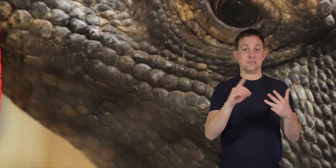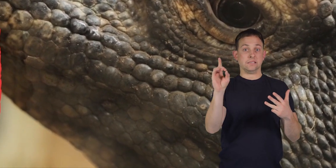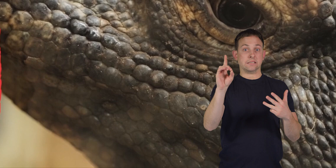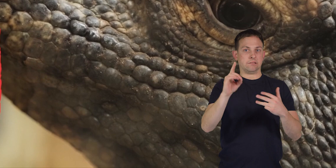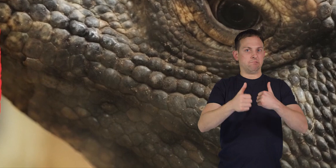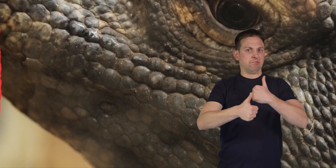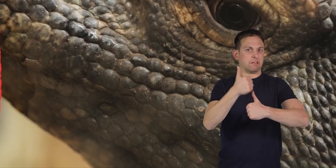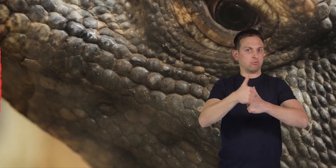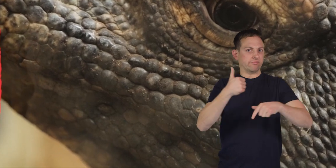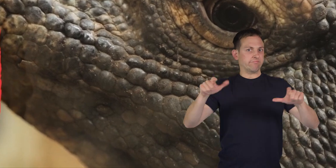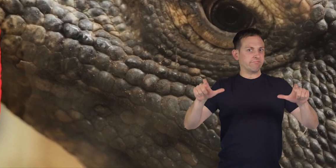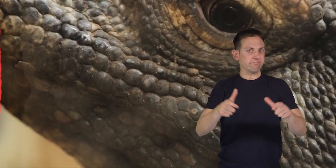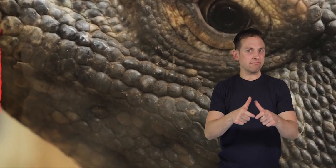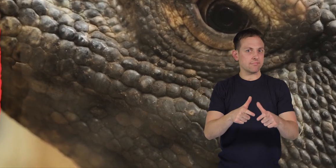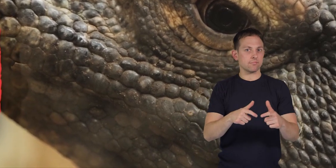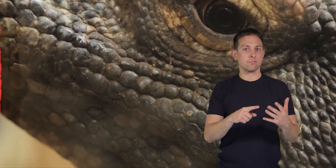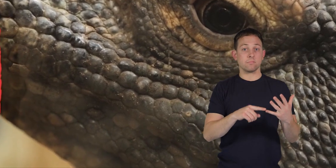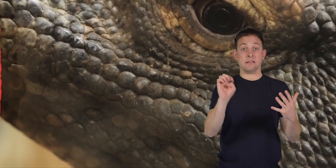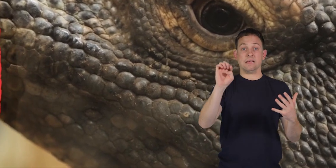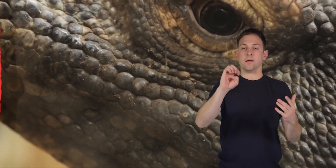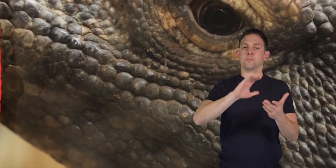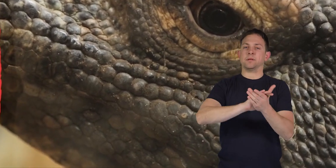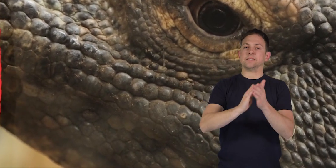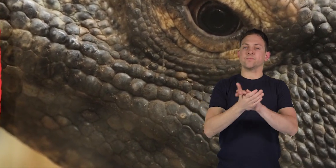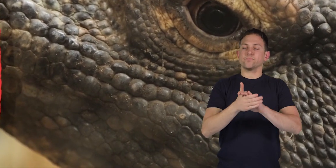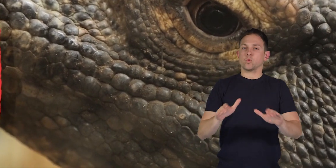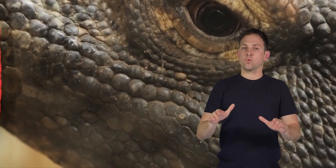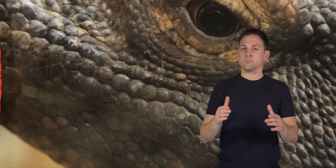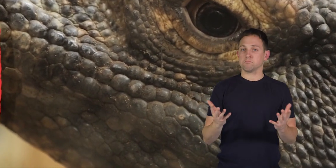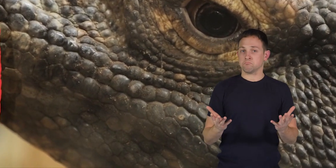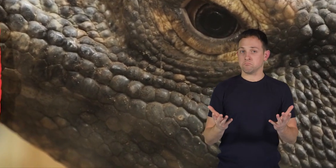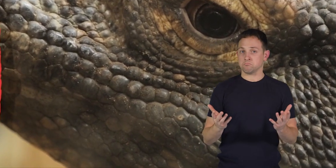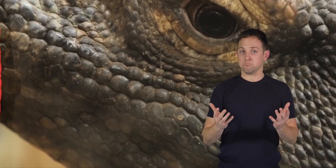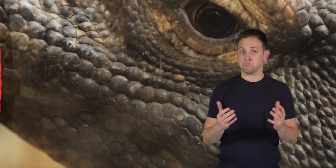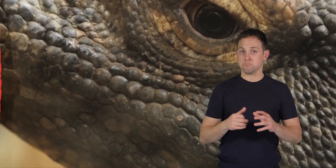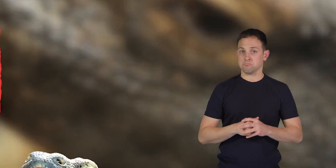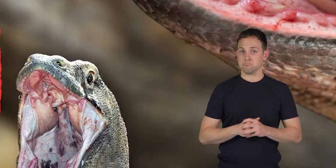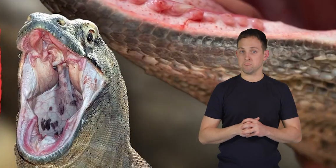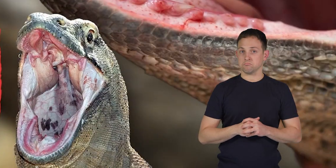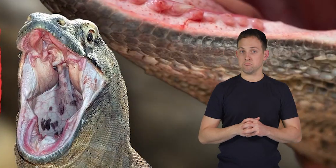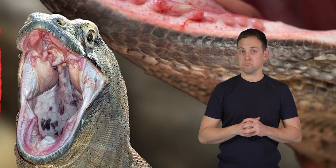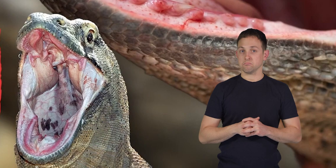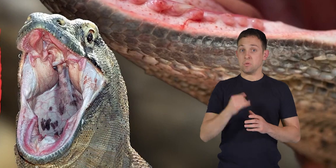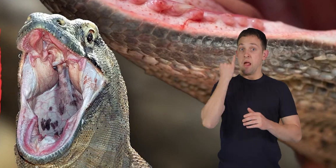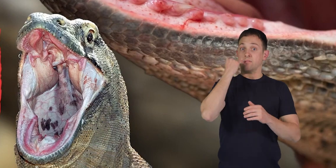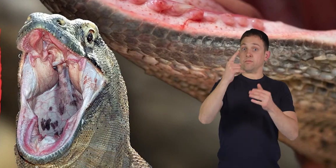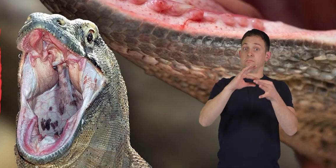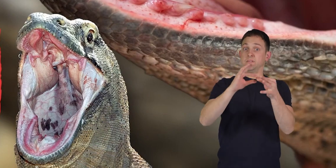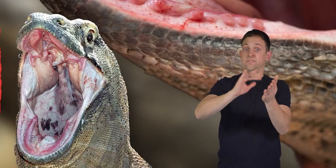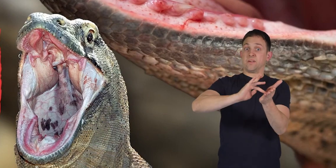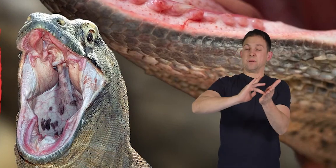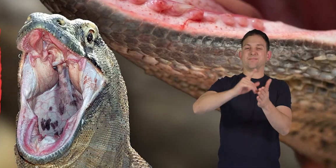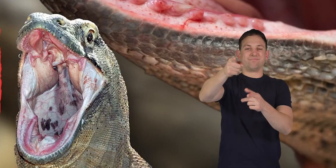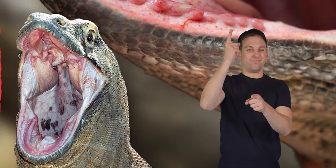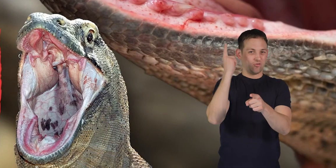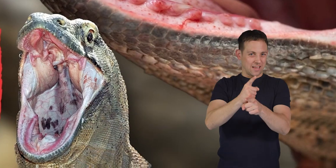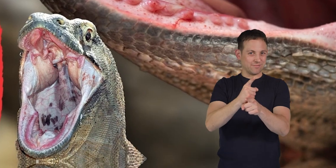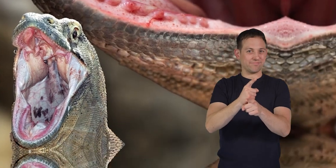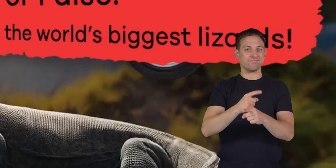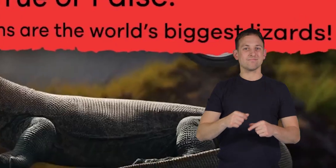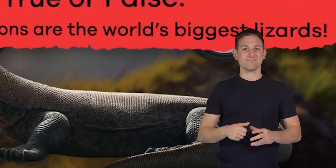D. Endangered. E. Peaceful. If you said venomous, you're right!